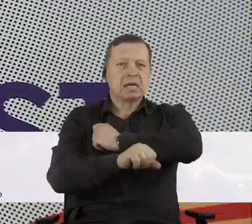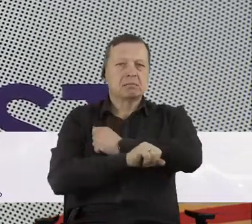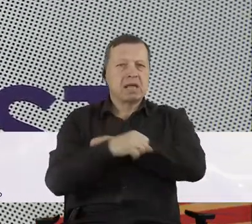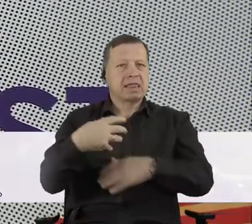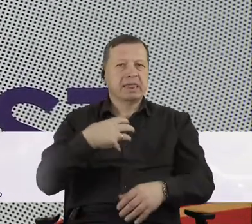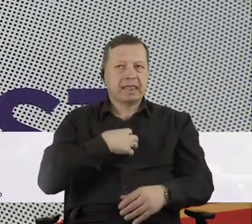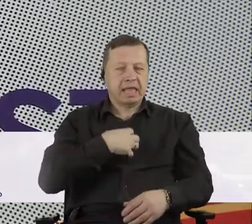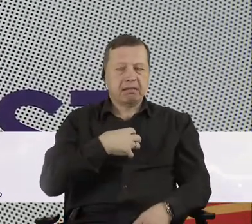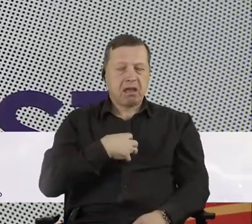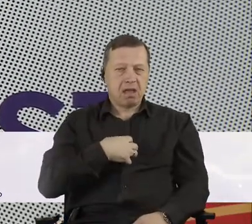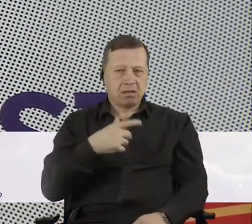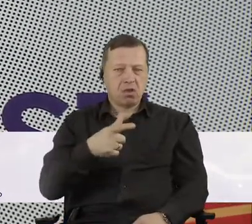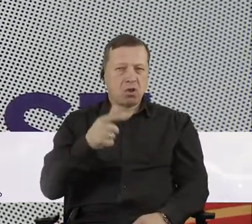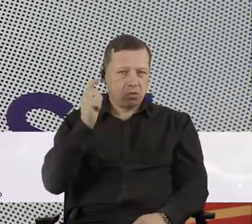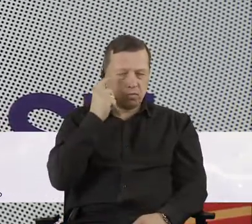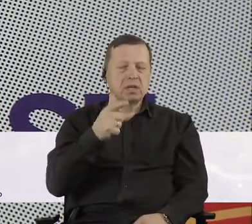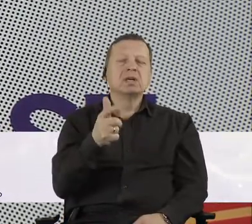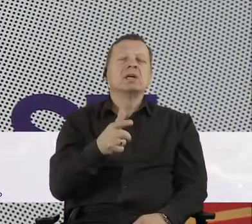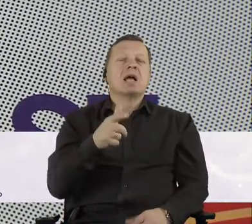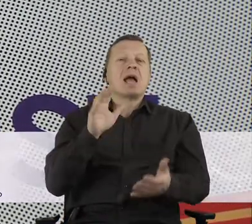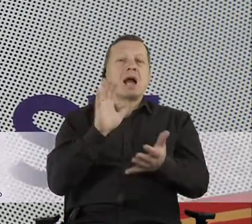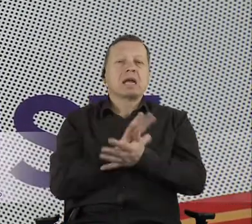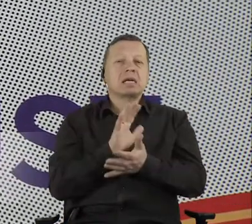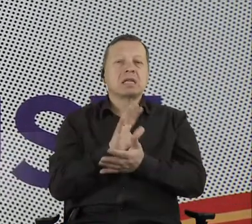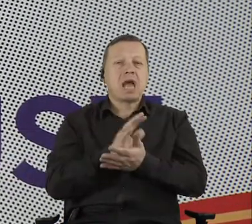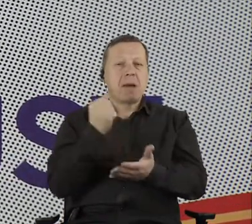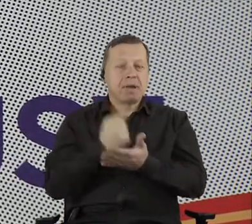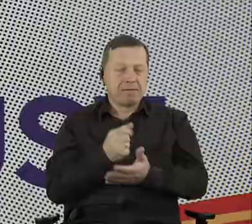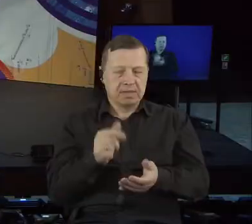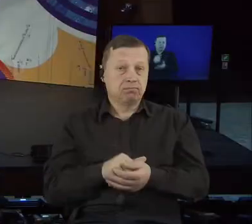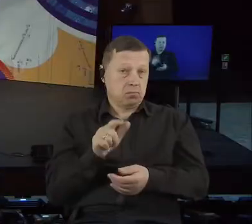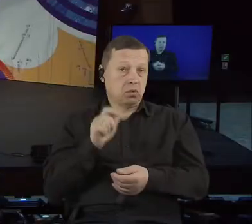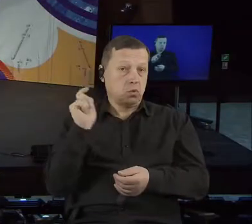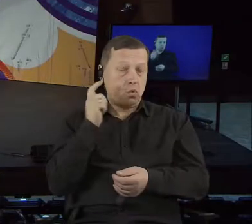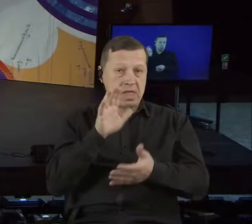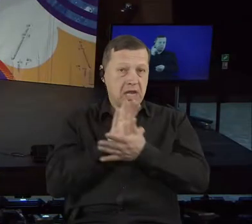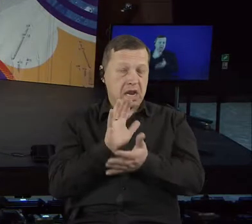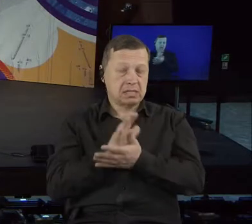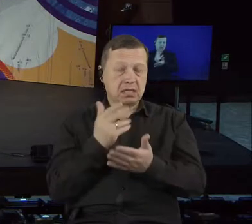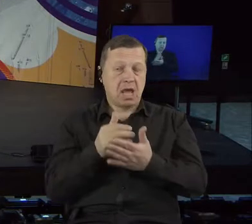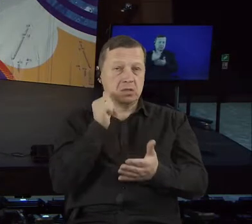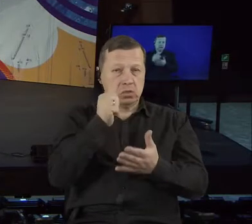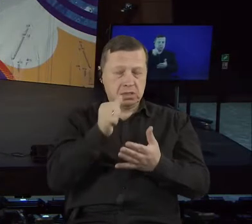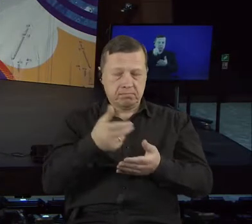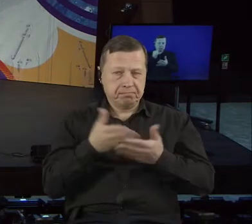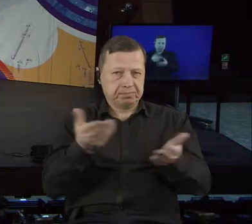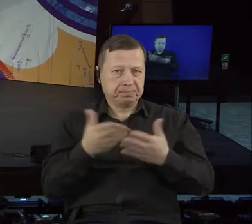a Polish legal and Business Daily, and we are going to discuss the